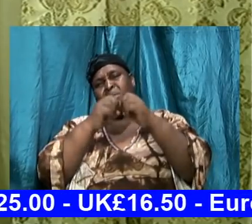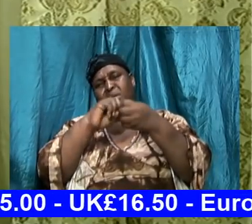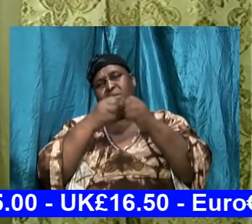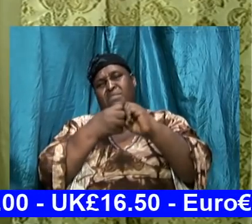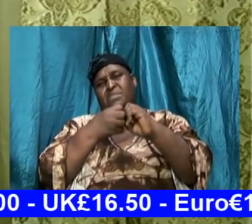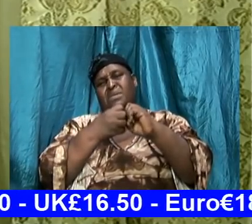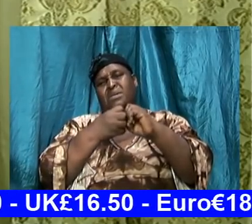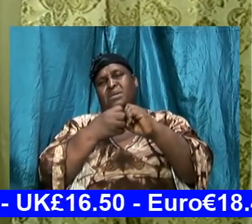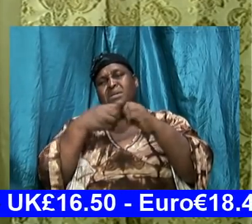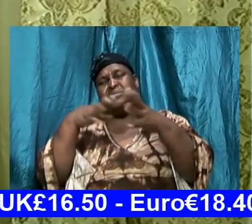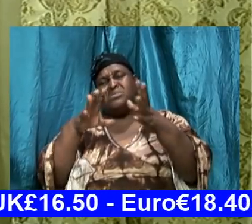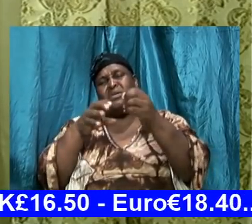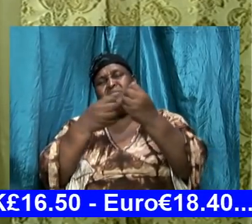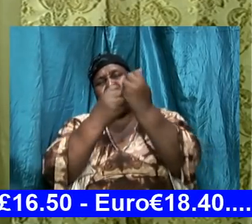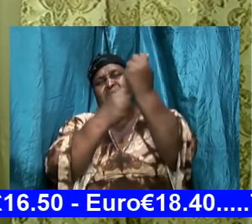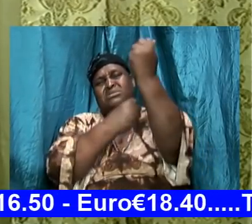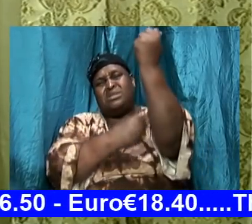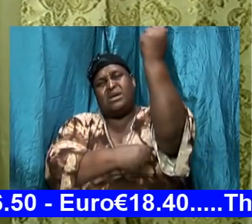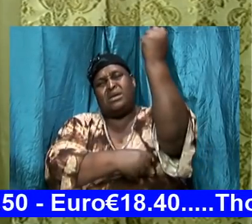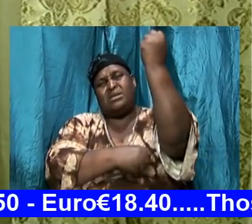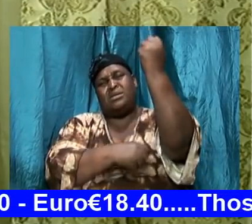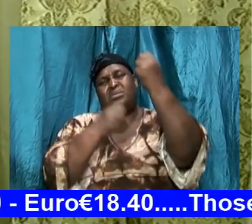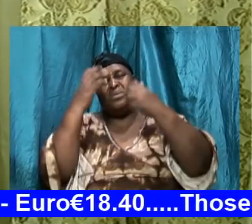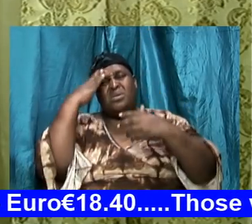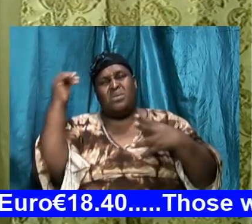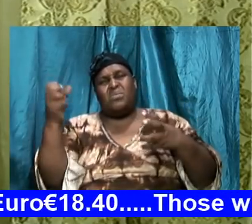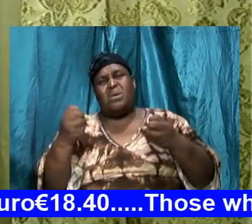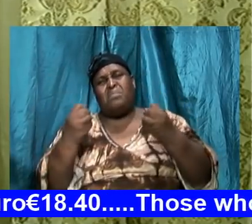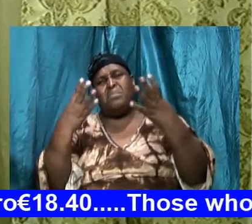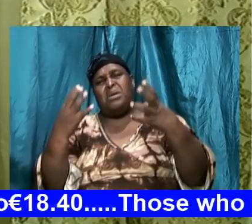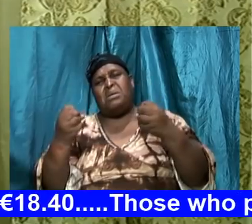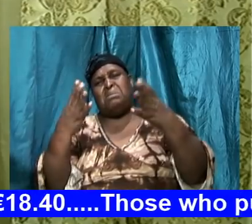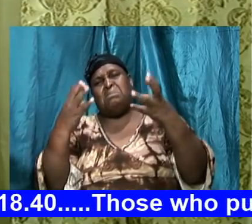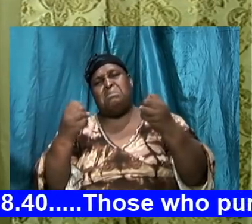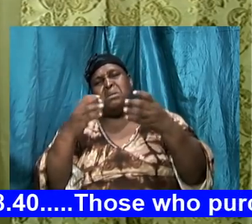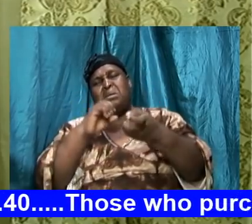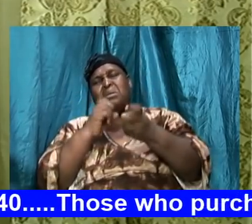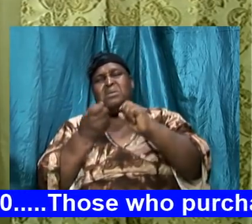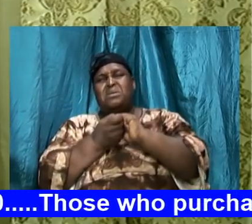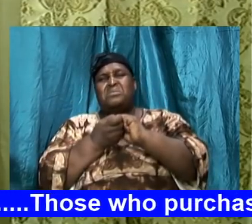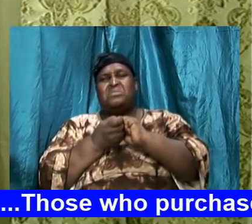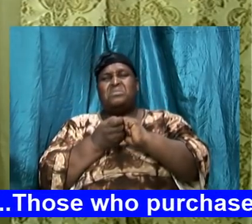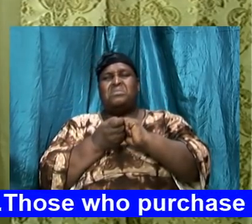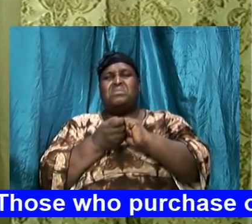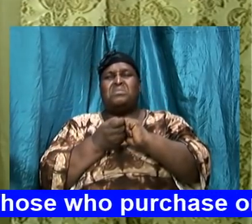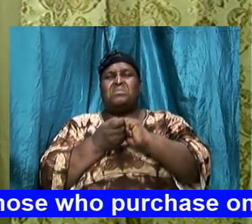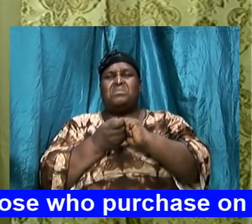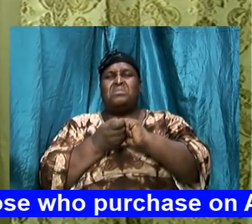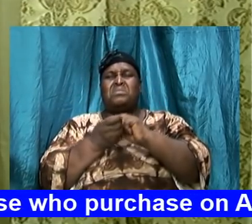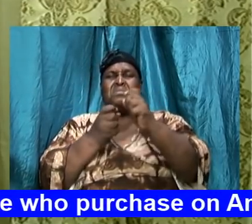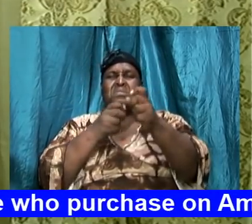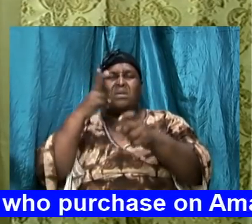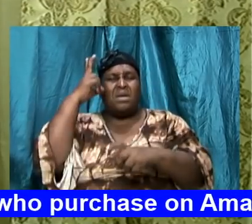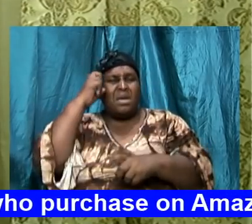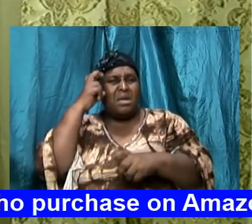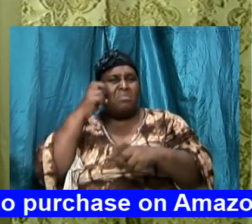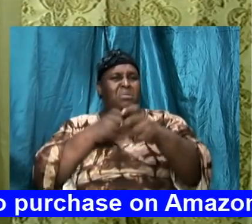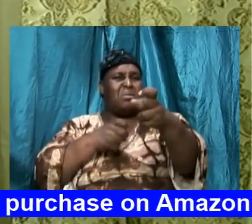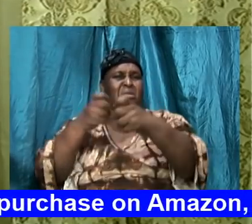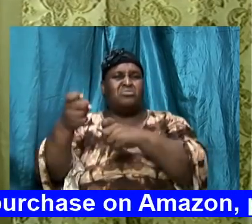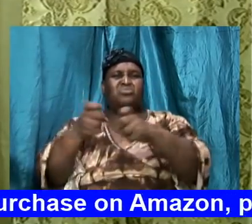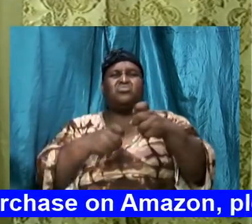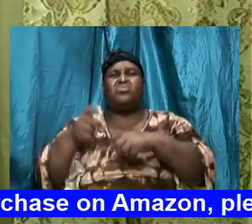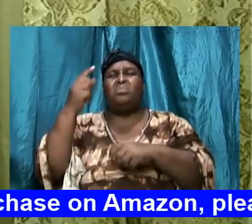backsliding why many have been turned over by the enemy because we have treated lightly